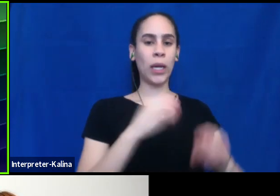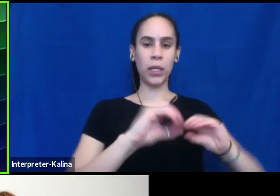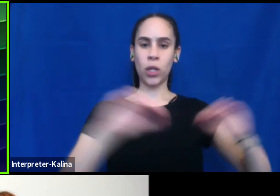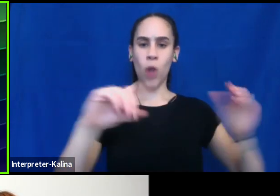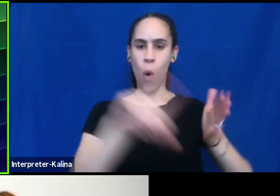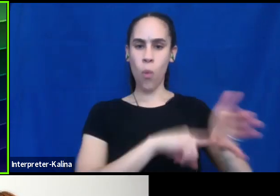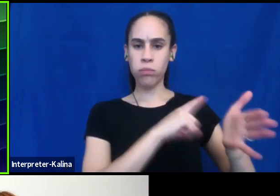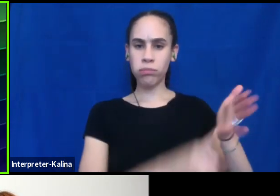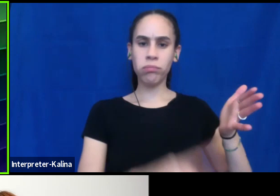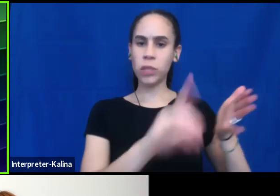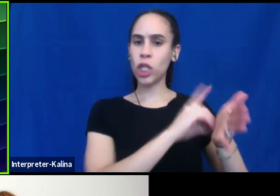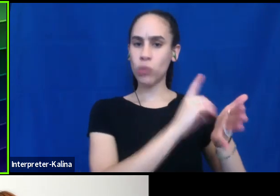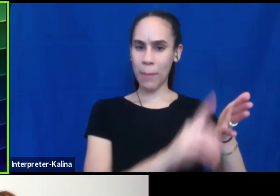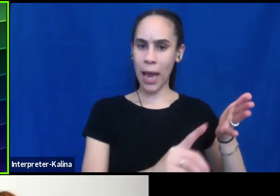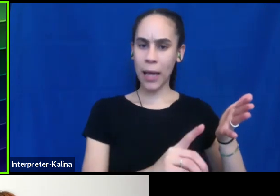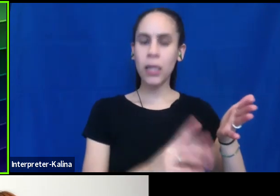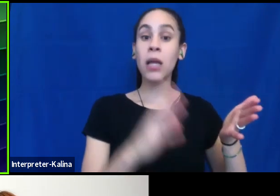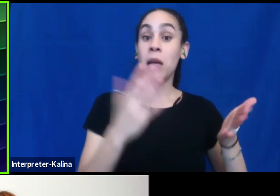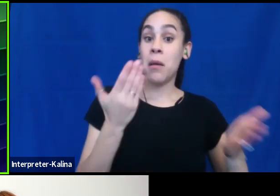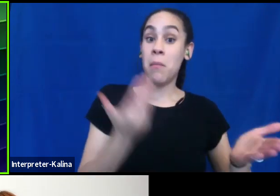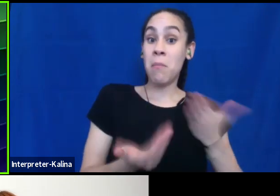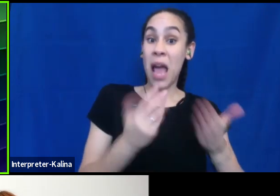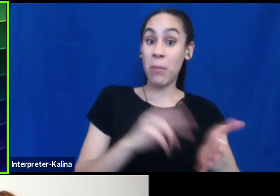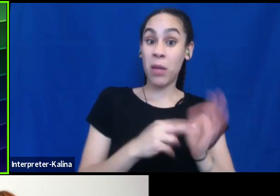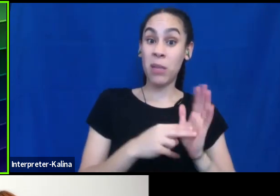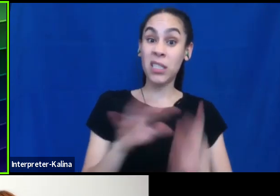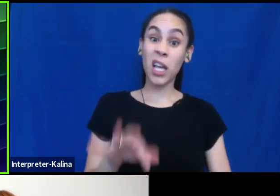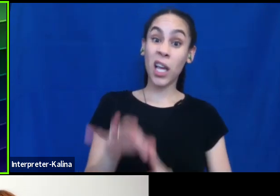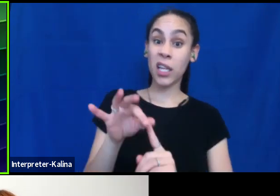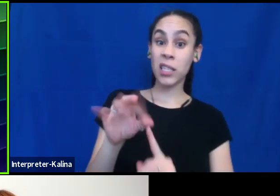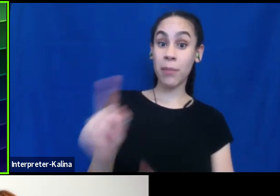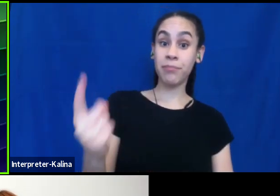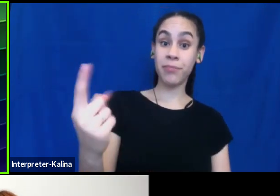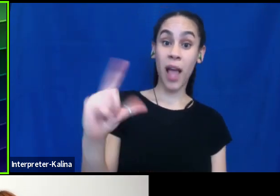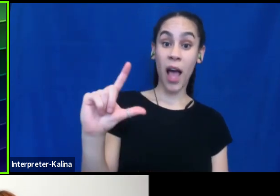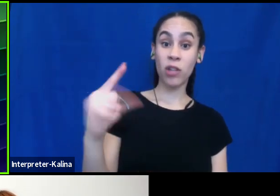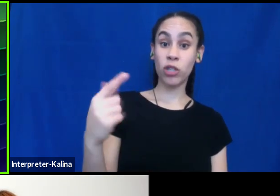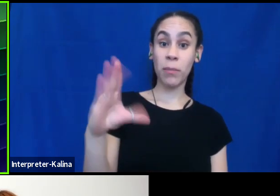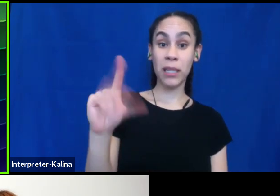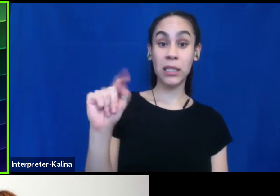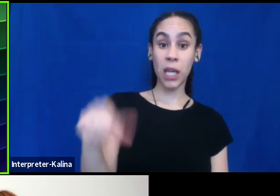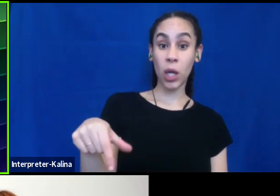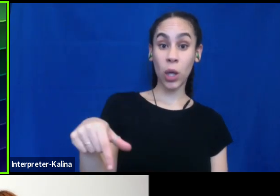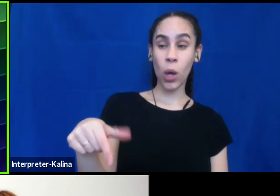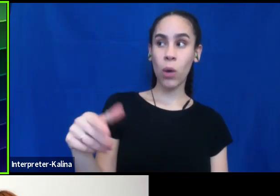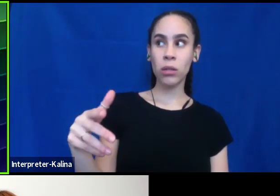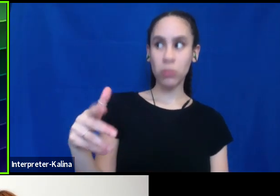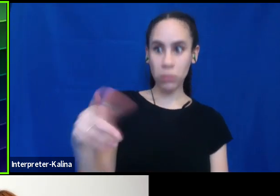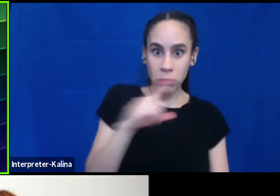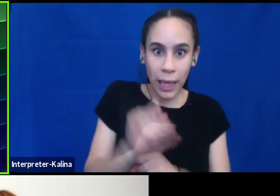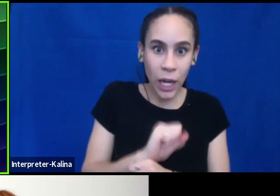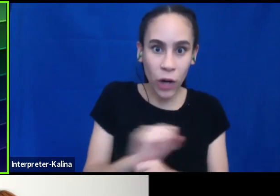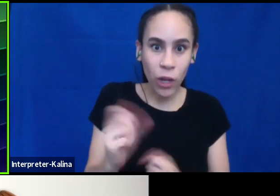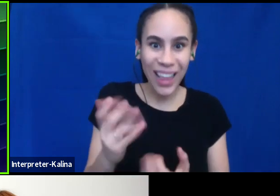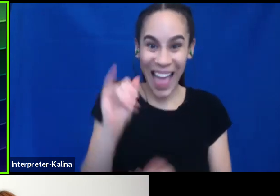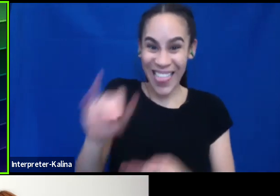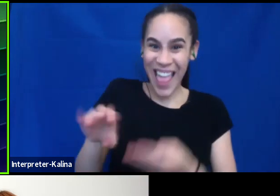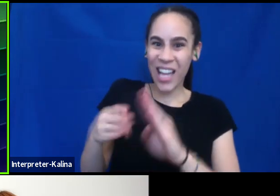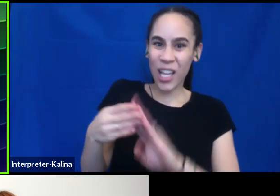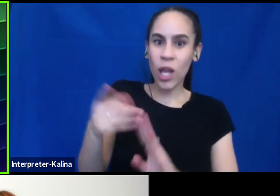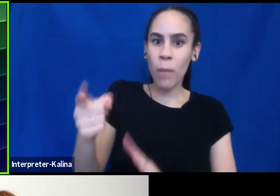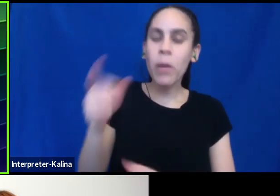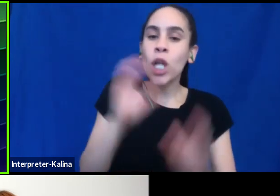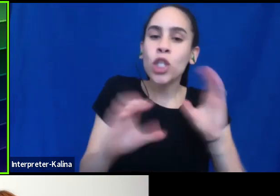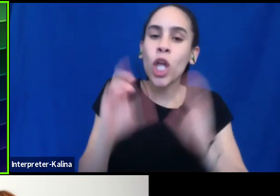Um, it may mean, except for you, LGBTQ plus folks, like literally. And so they're the, that community is often looking for